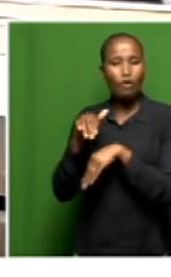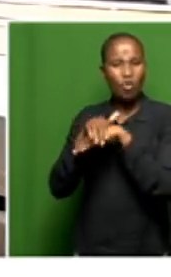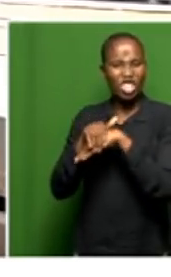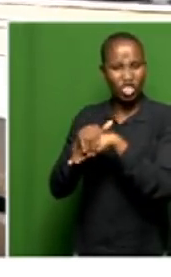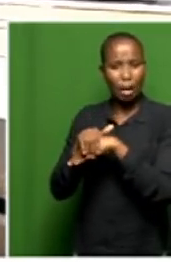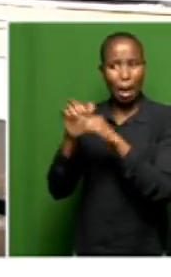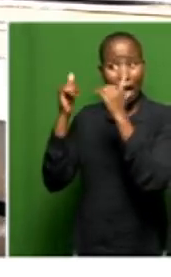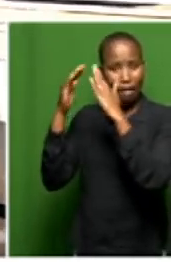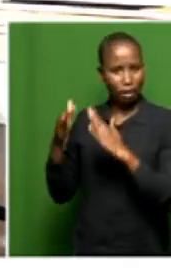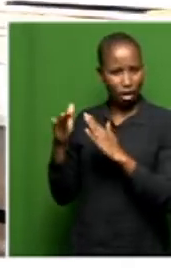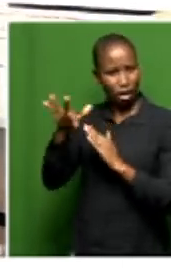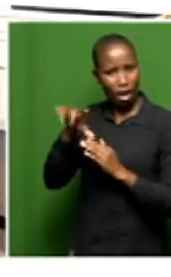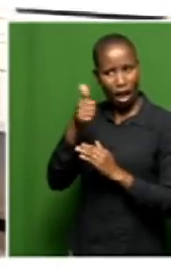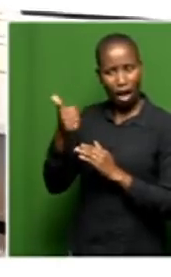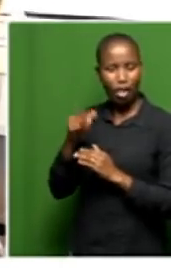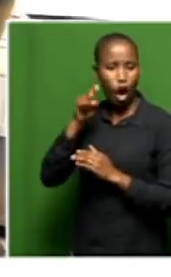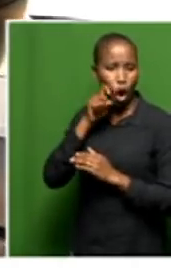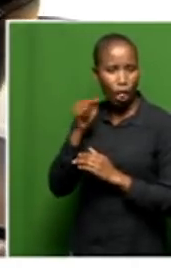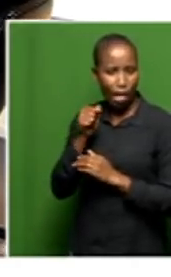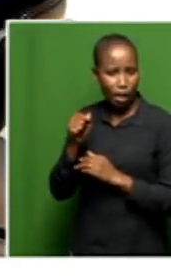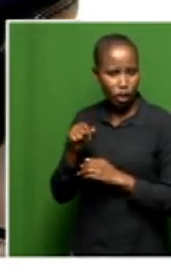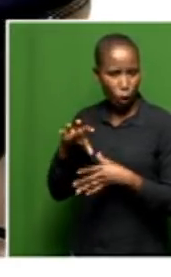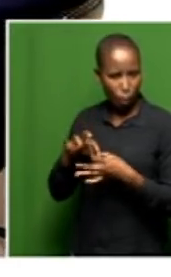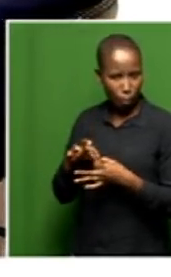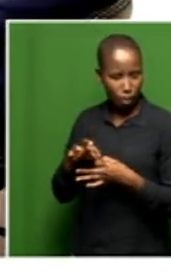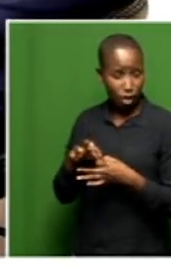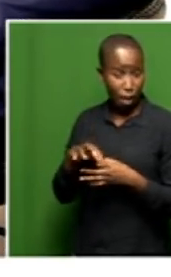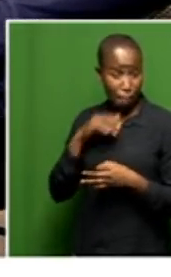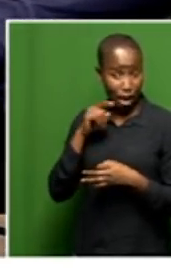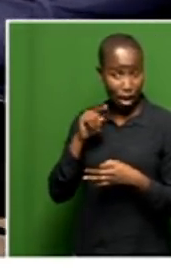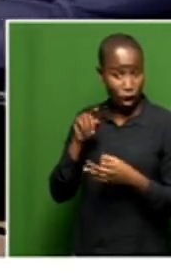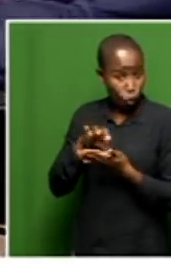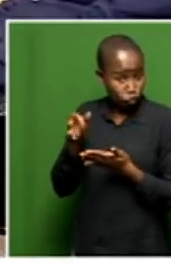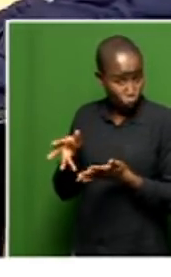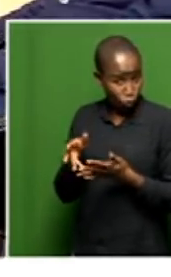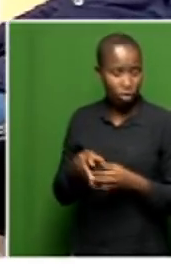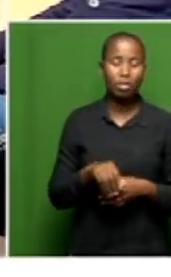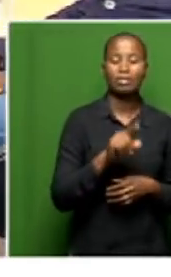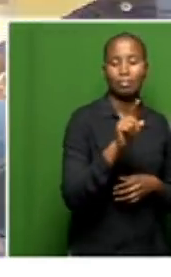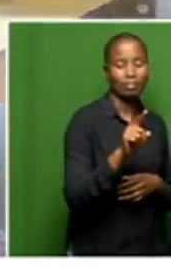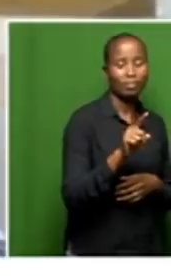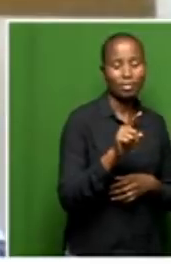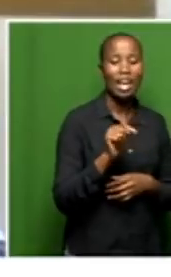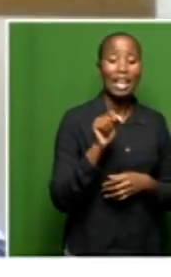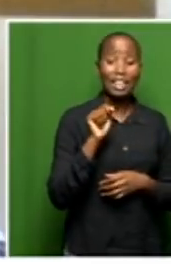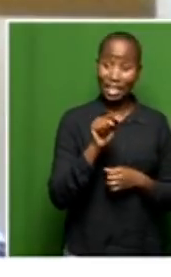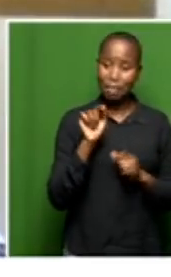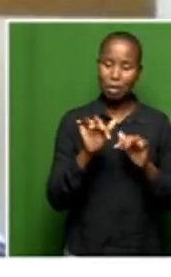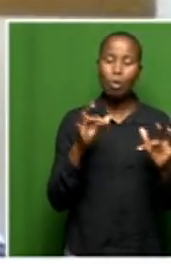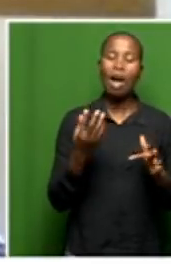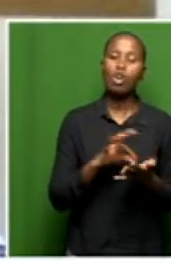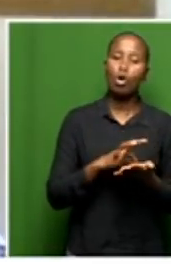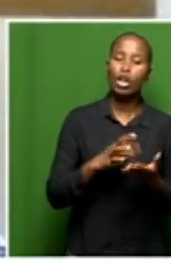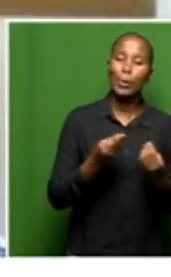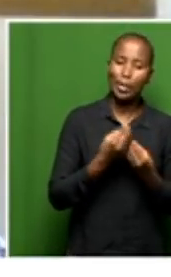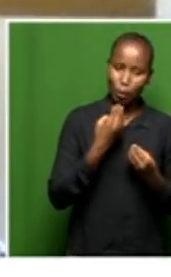When we took over as administrators, they had contracts with the department. And those contracts,